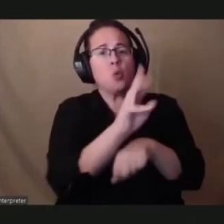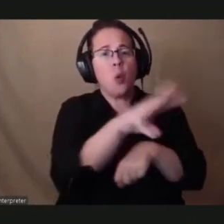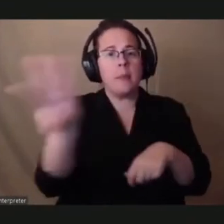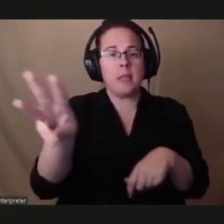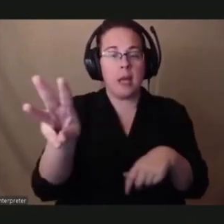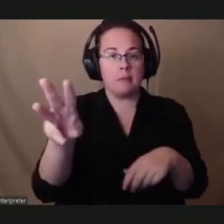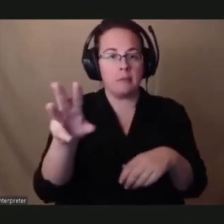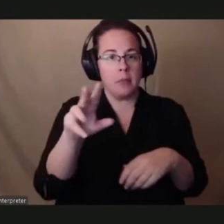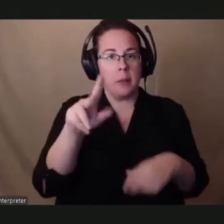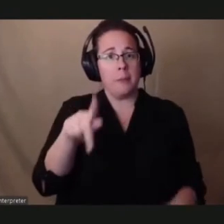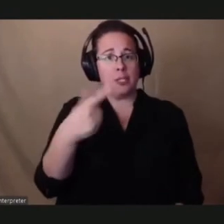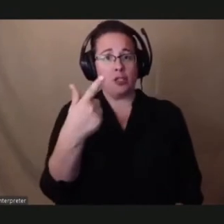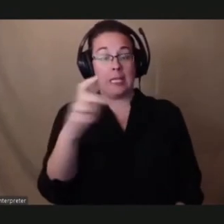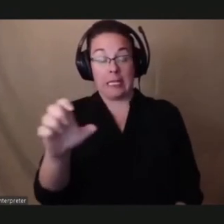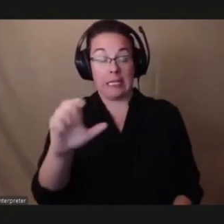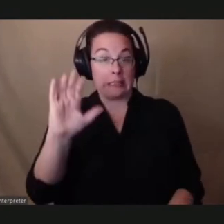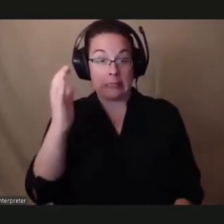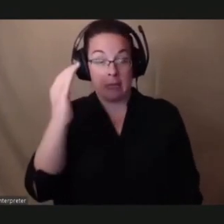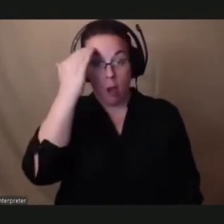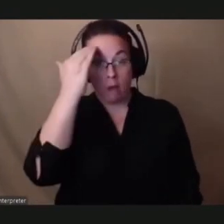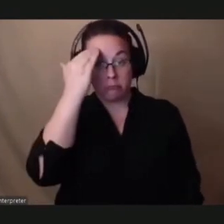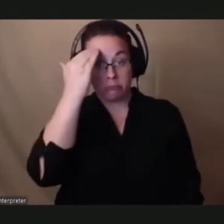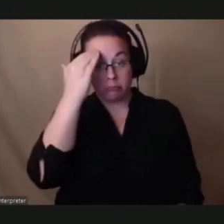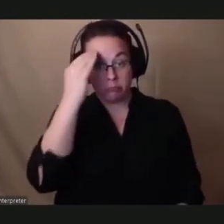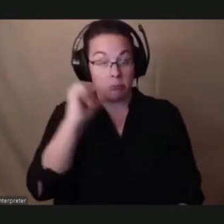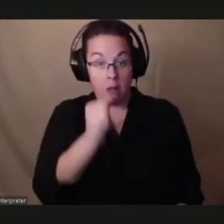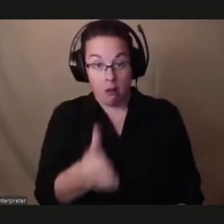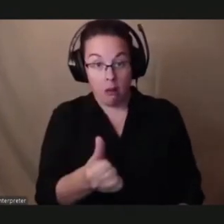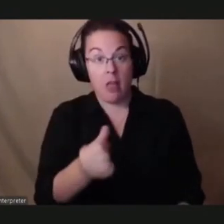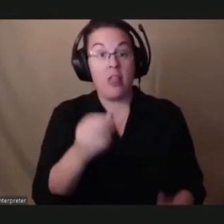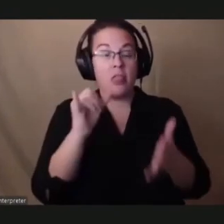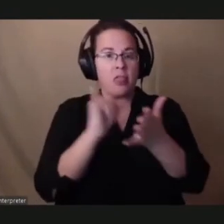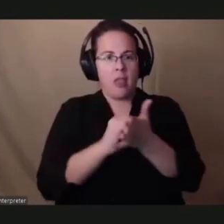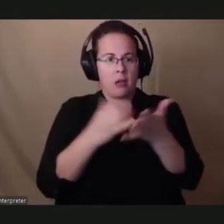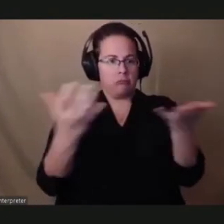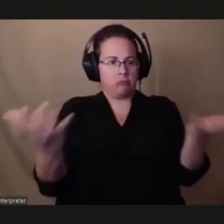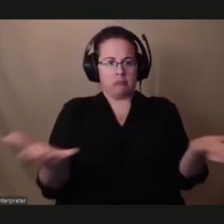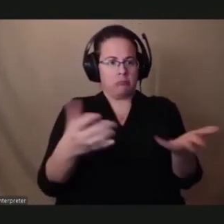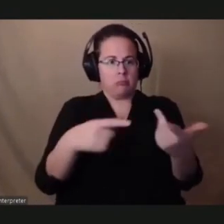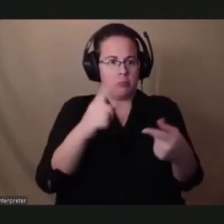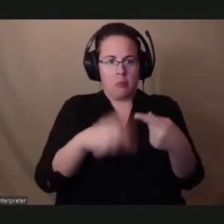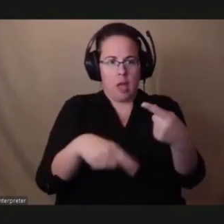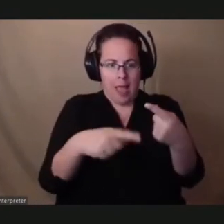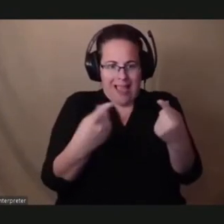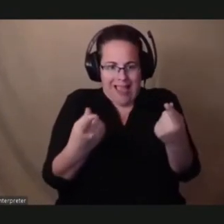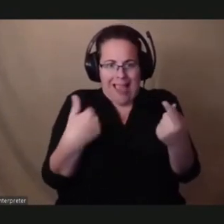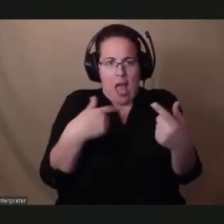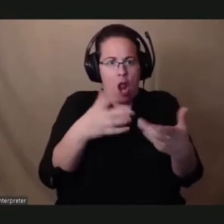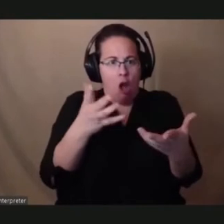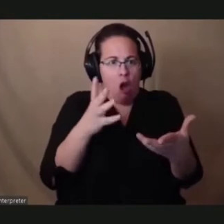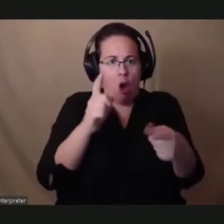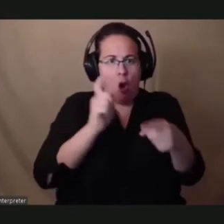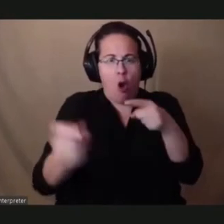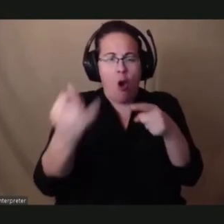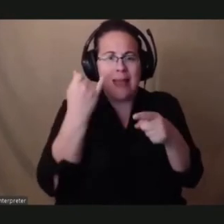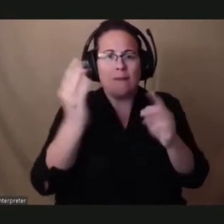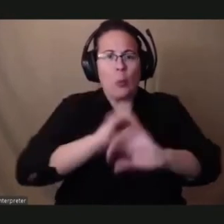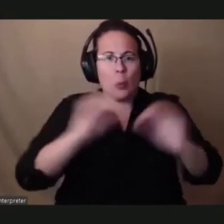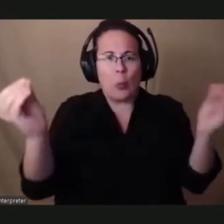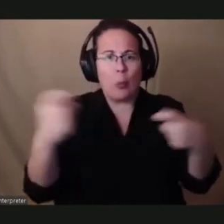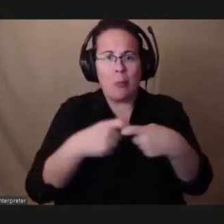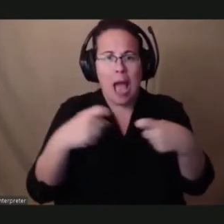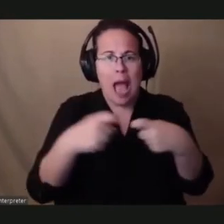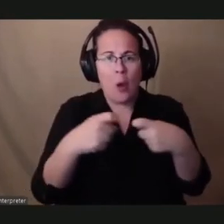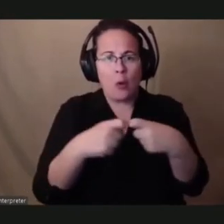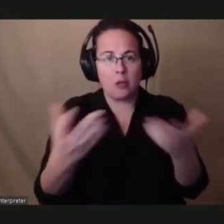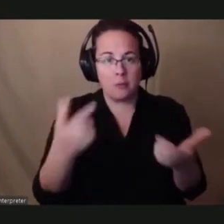landlines, modern networks are not self-powered. This anecdote illustrates a number of points I want to touch on. The first is the vital importance of